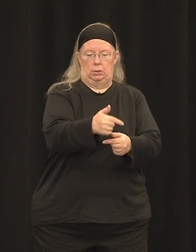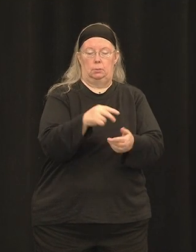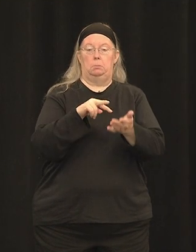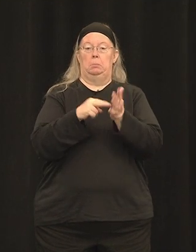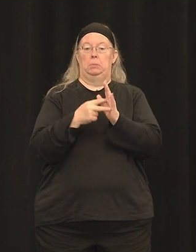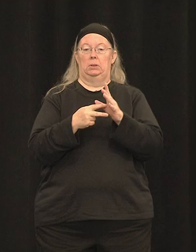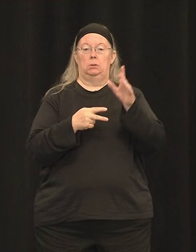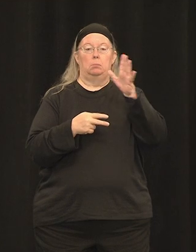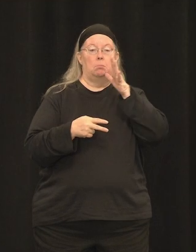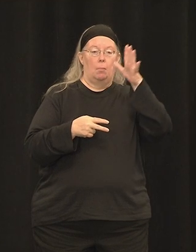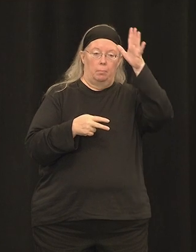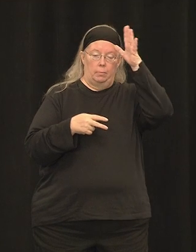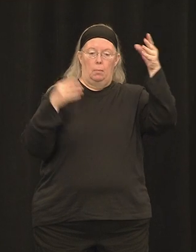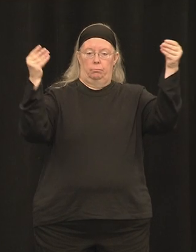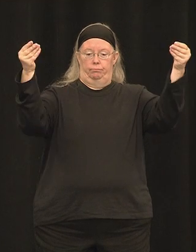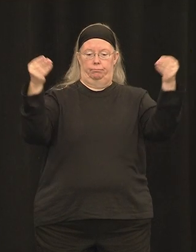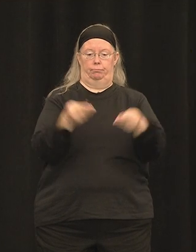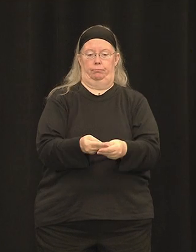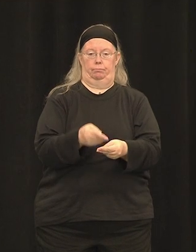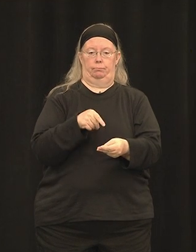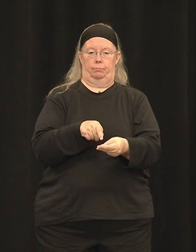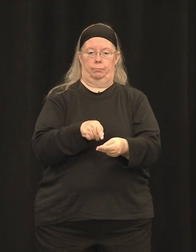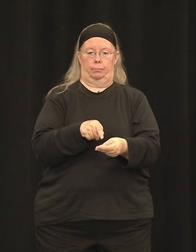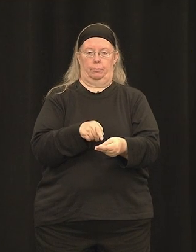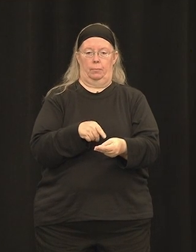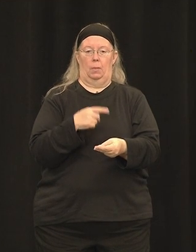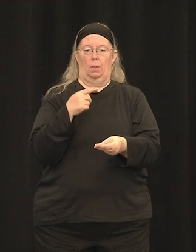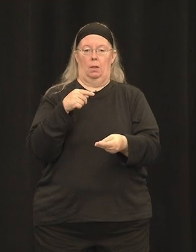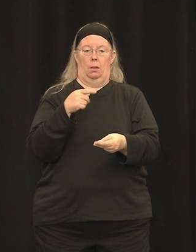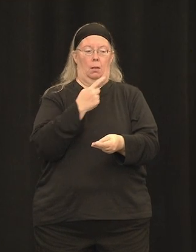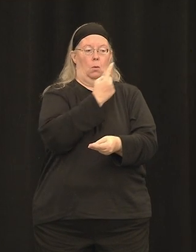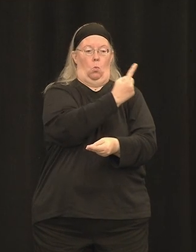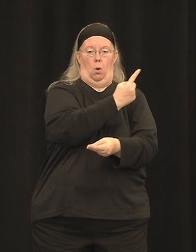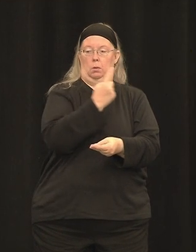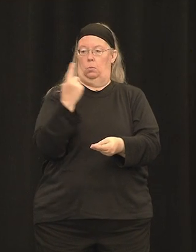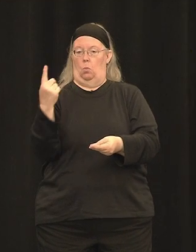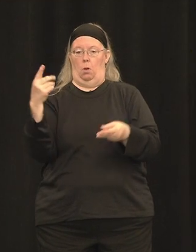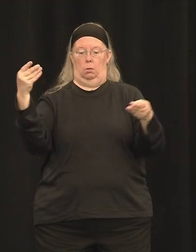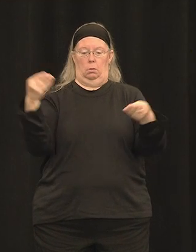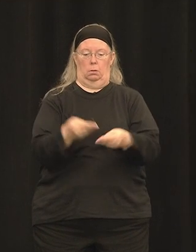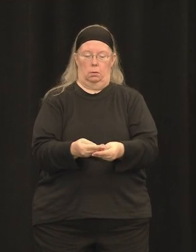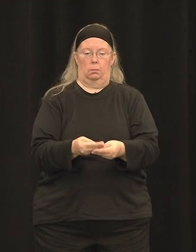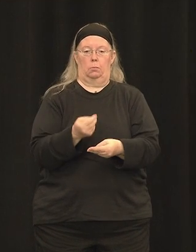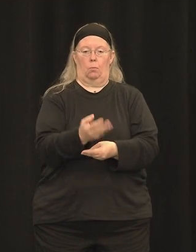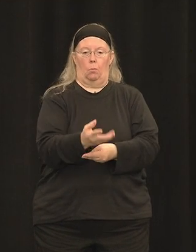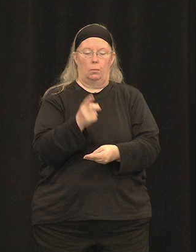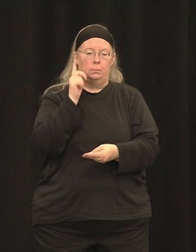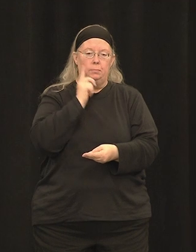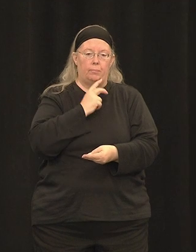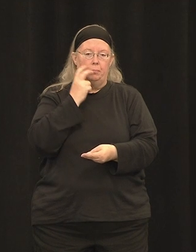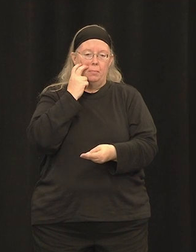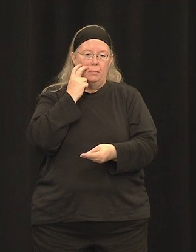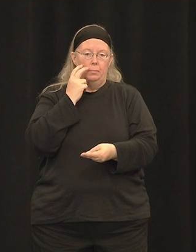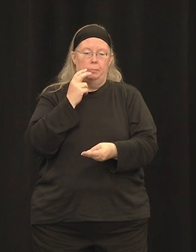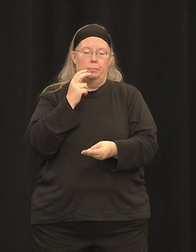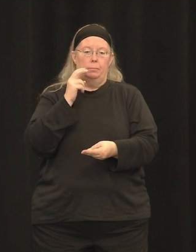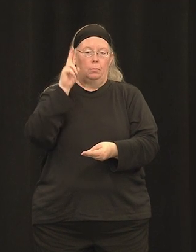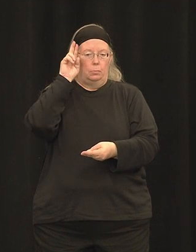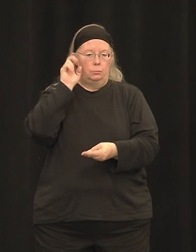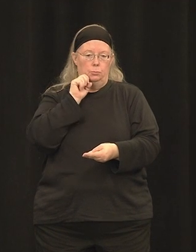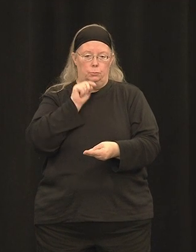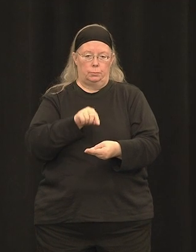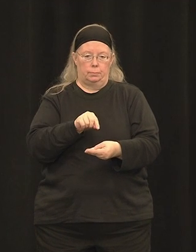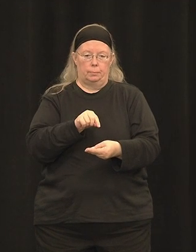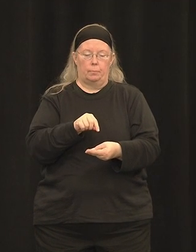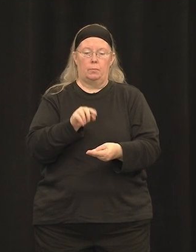from mom and one mutated myosin 7A copy from dad. So this accounts for about 50 percent of cases of